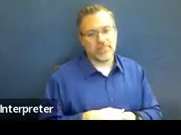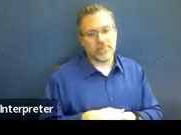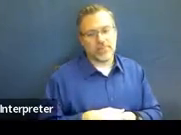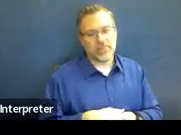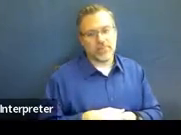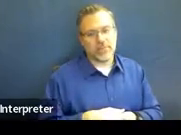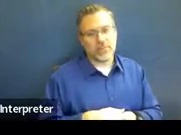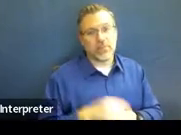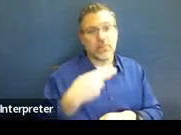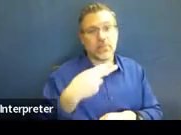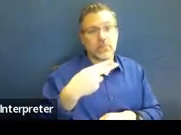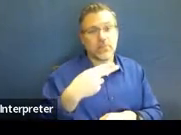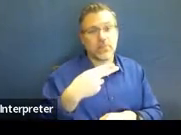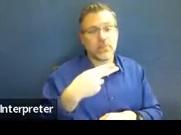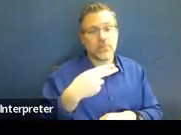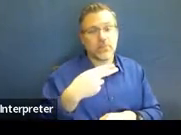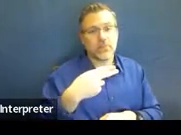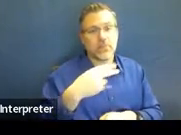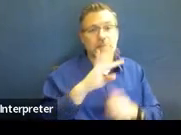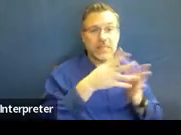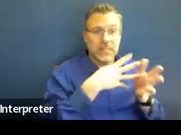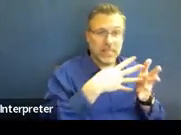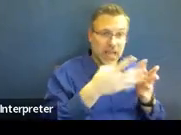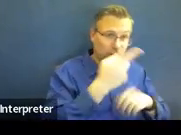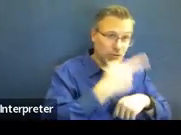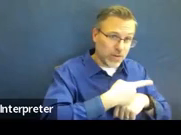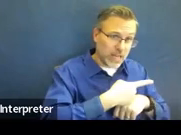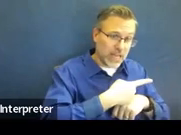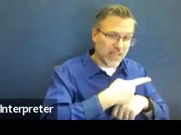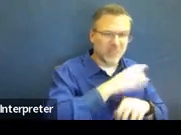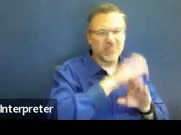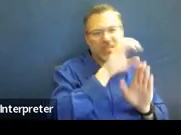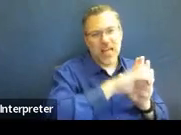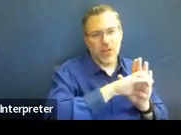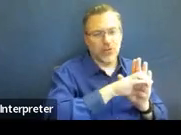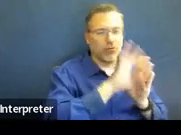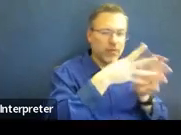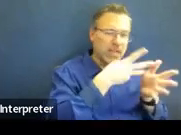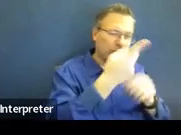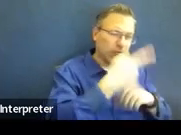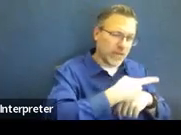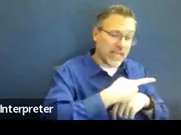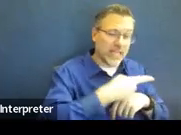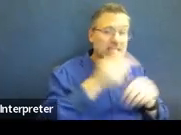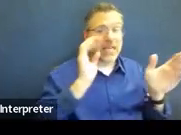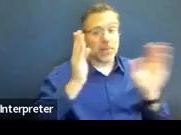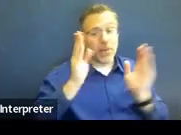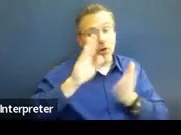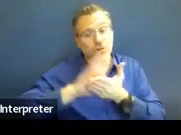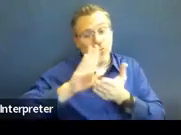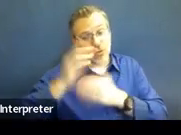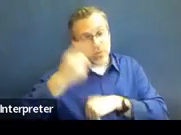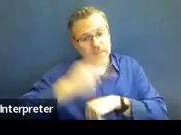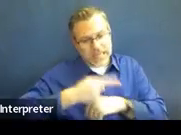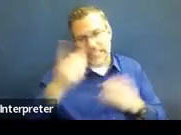Calendar days and school days are definitely tricky. It's not always noted.